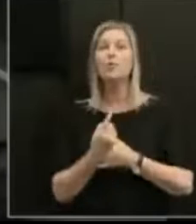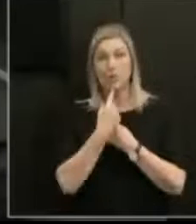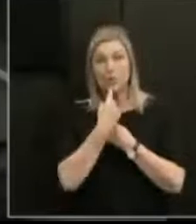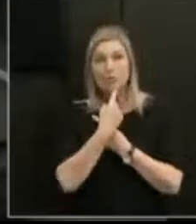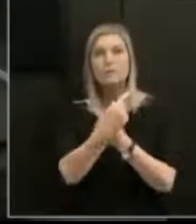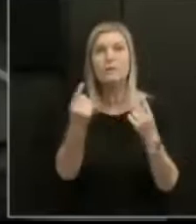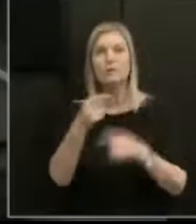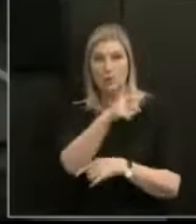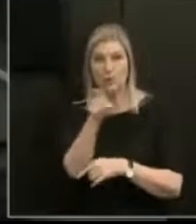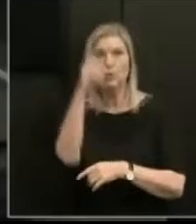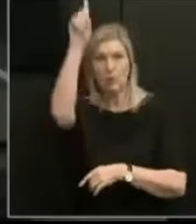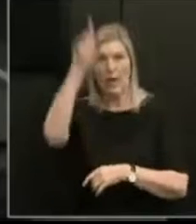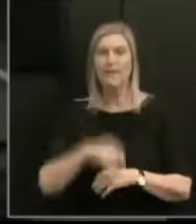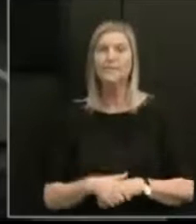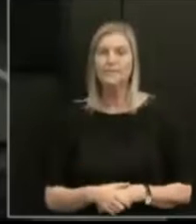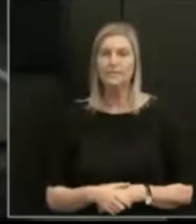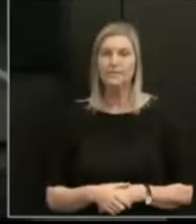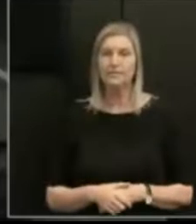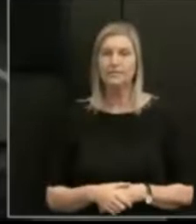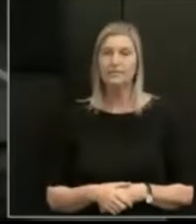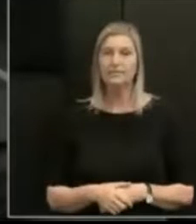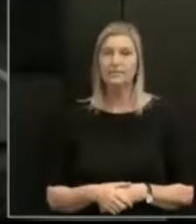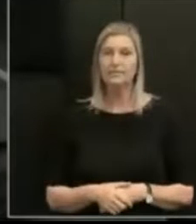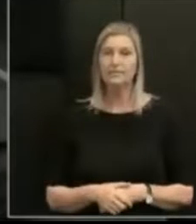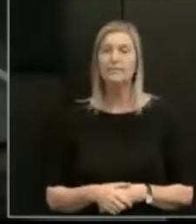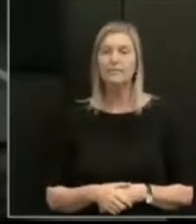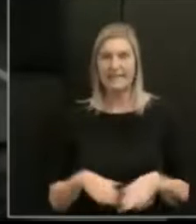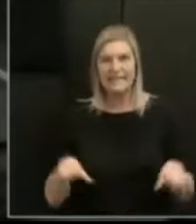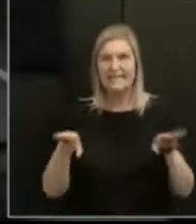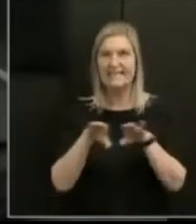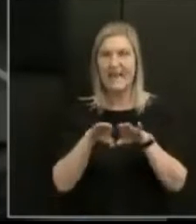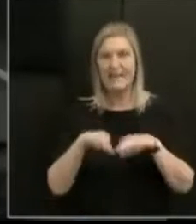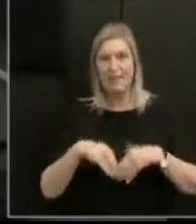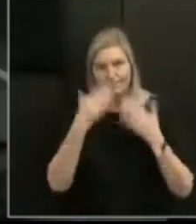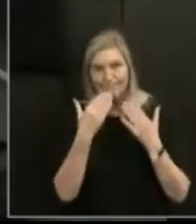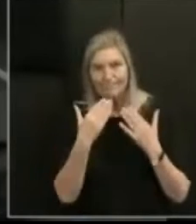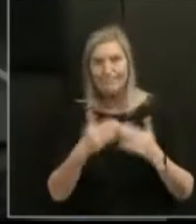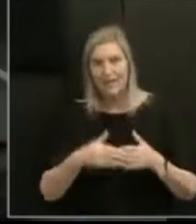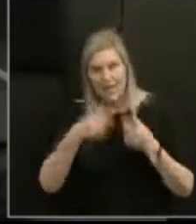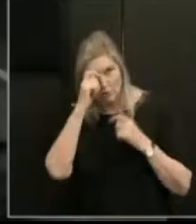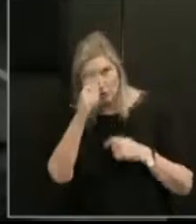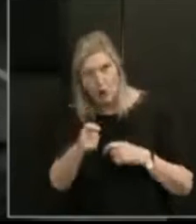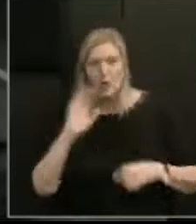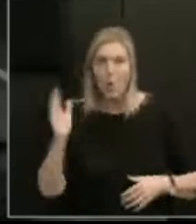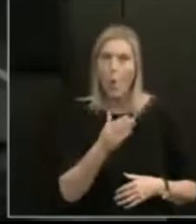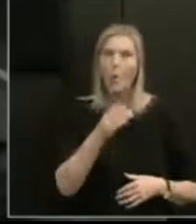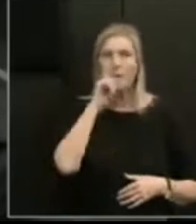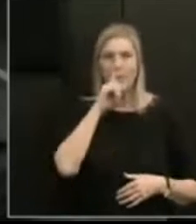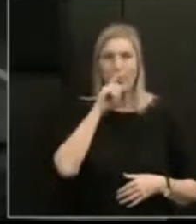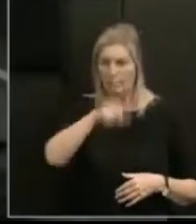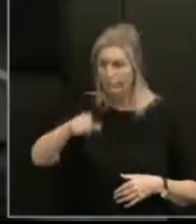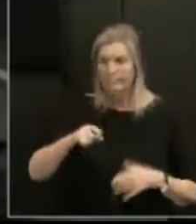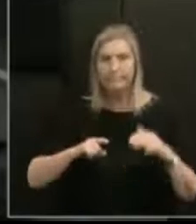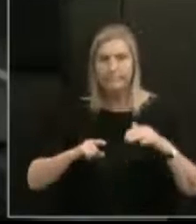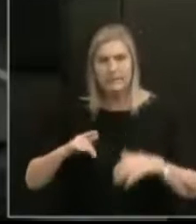you today. And equally, I acknowledge all survivors. You were failed by the very system